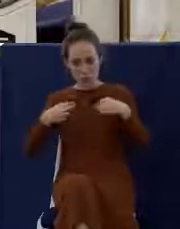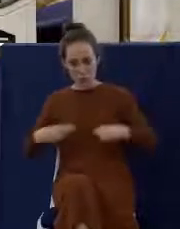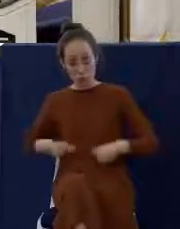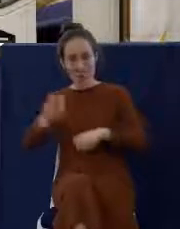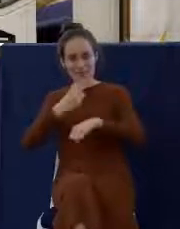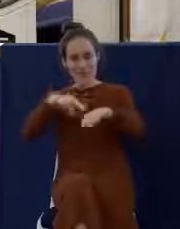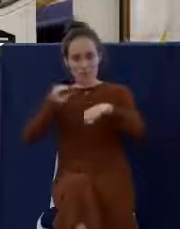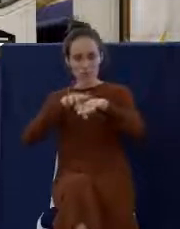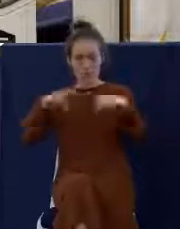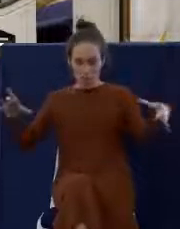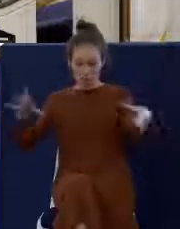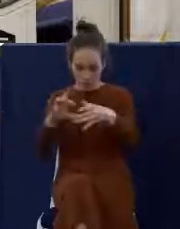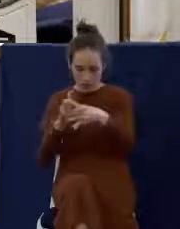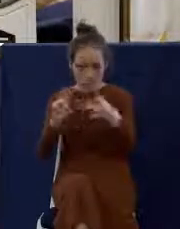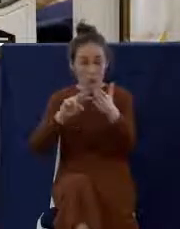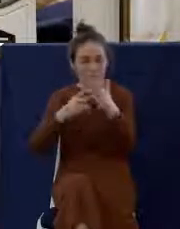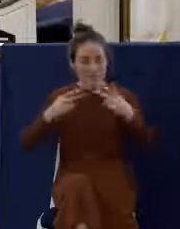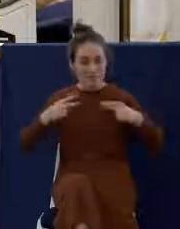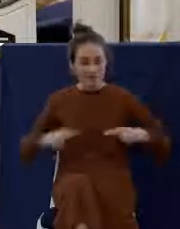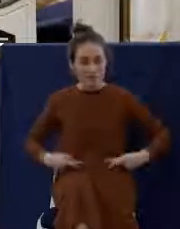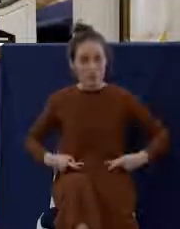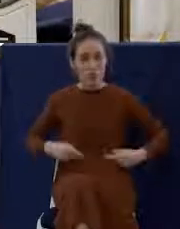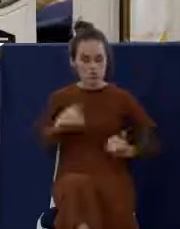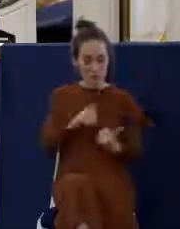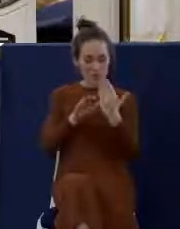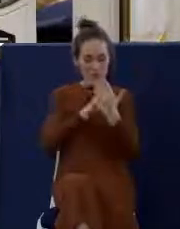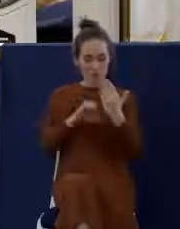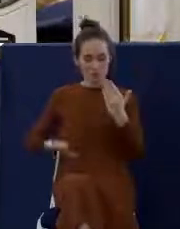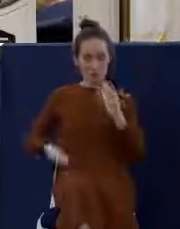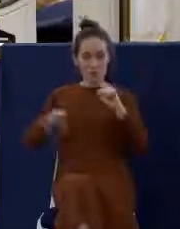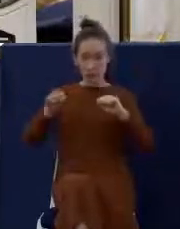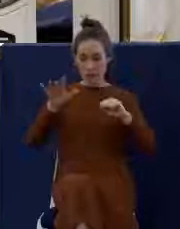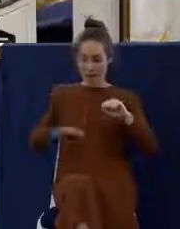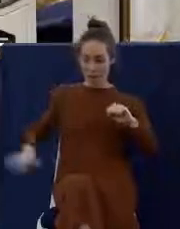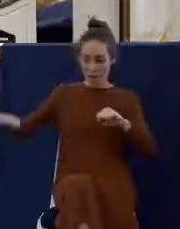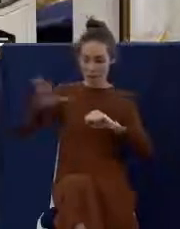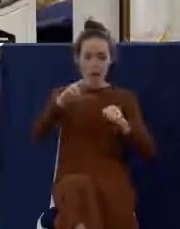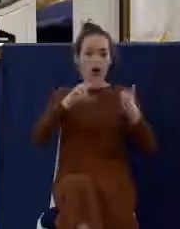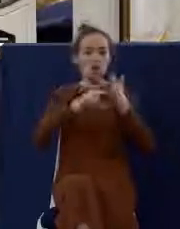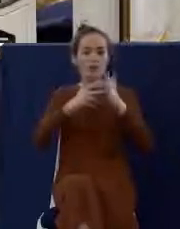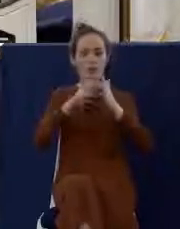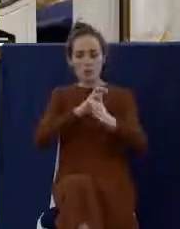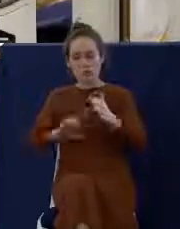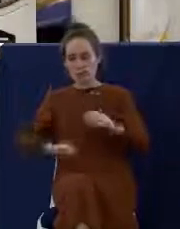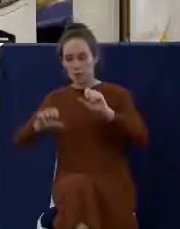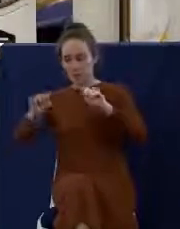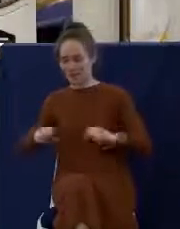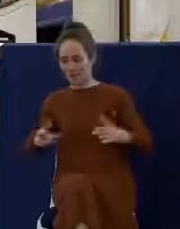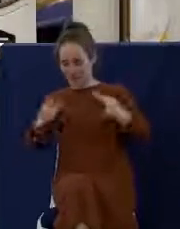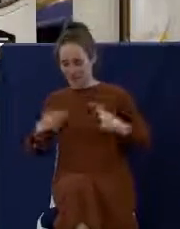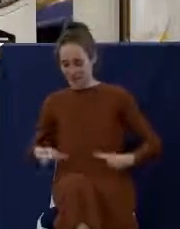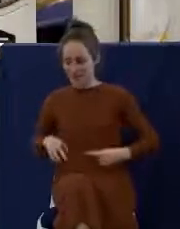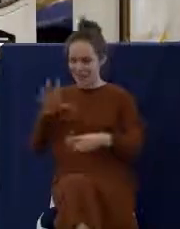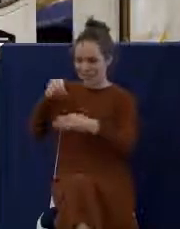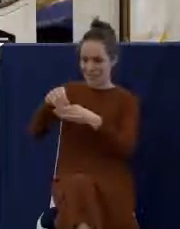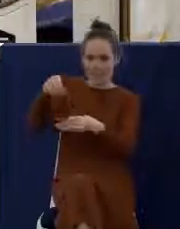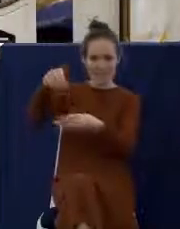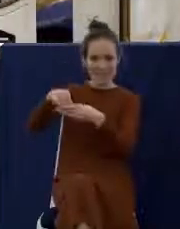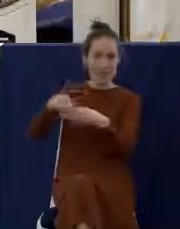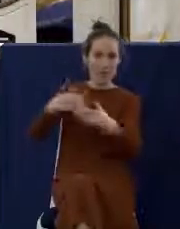And then, hence, the physical presence of Christ could be everywhere. This is what he said. Therefore, he could be physically present in body and blood